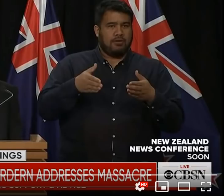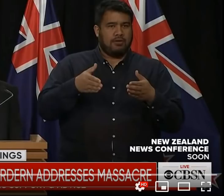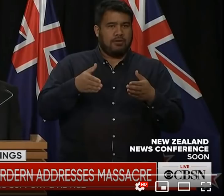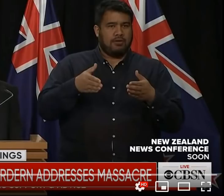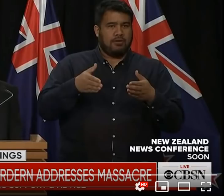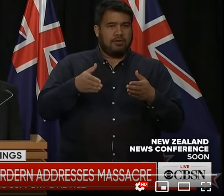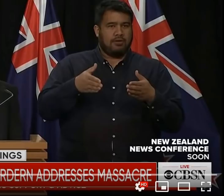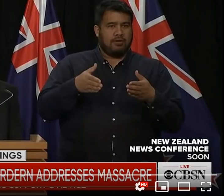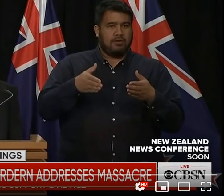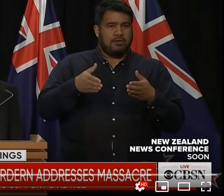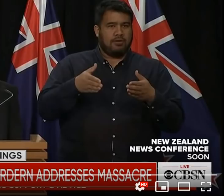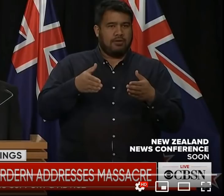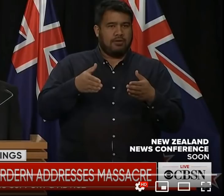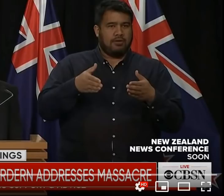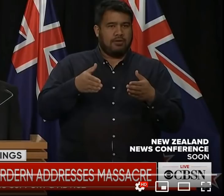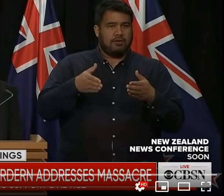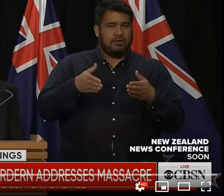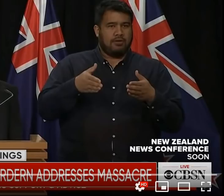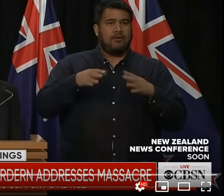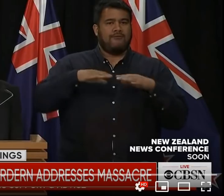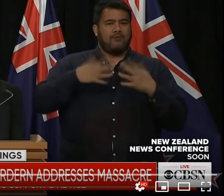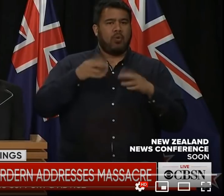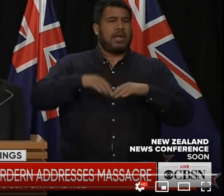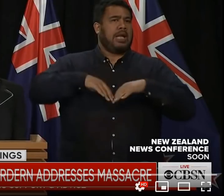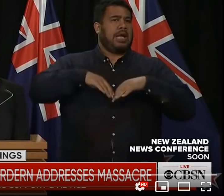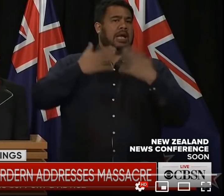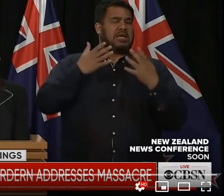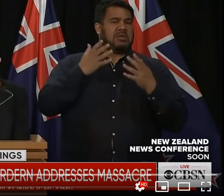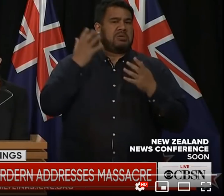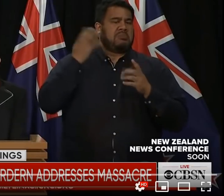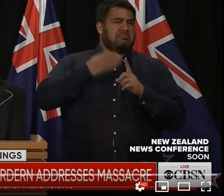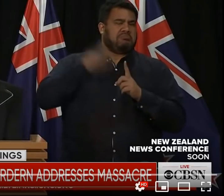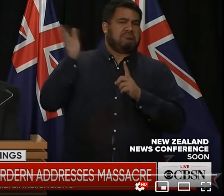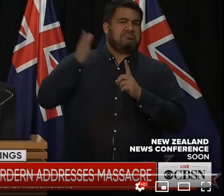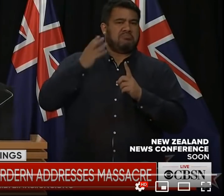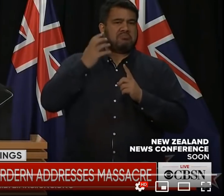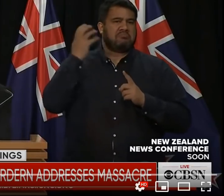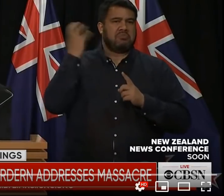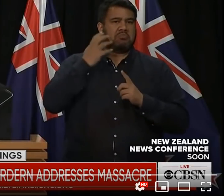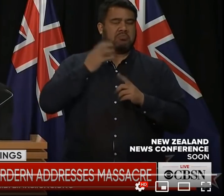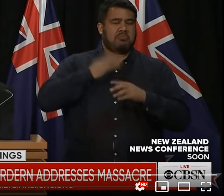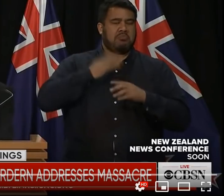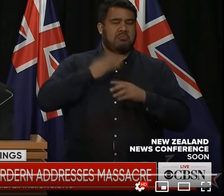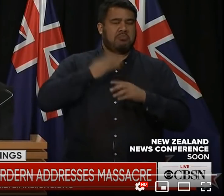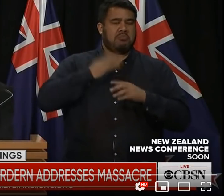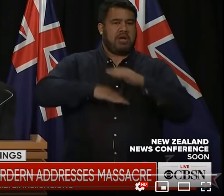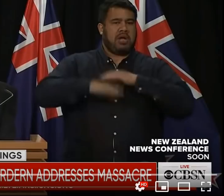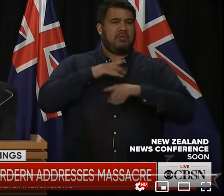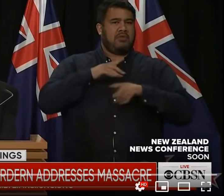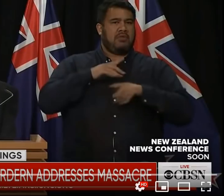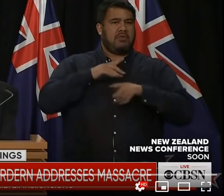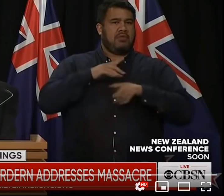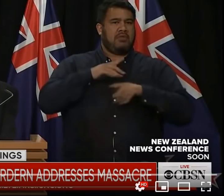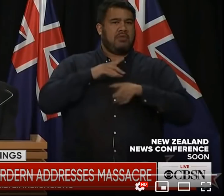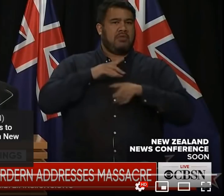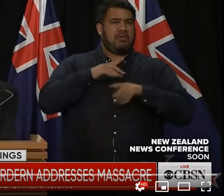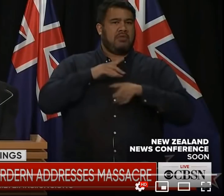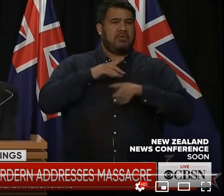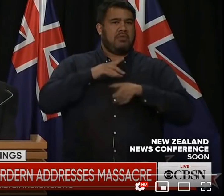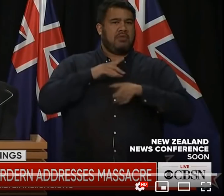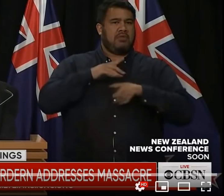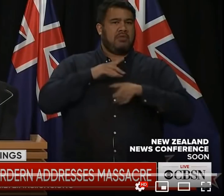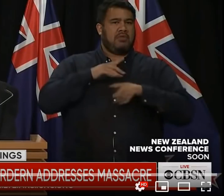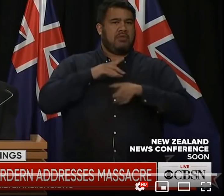half seconds there's a punch line on the kind of right given global indicators around far oh